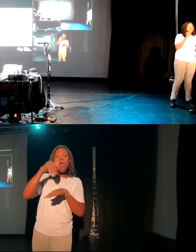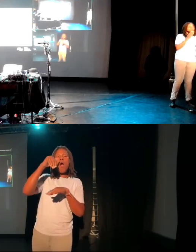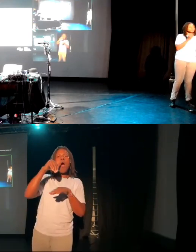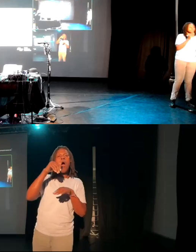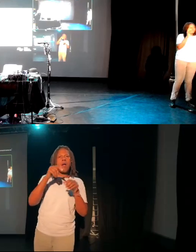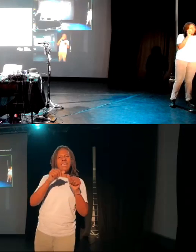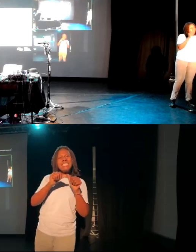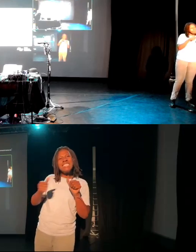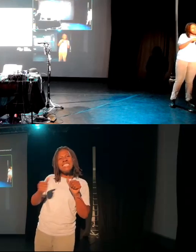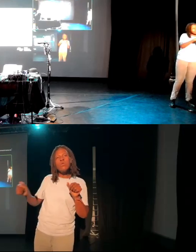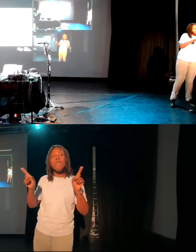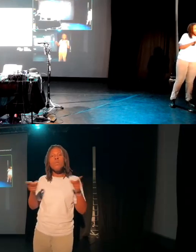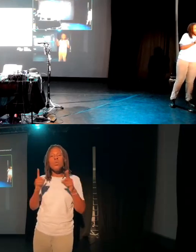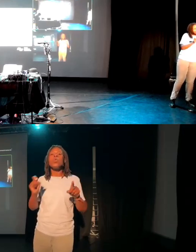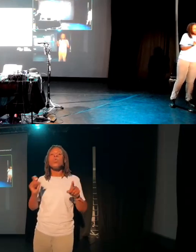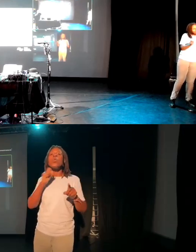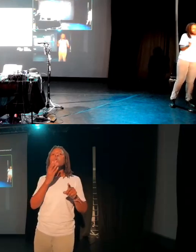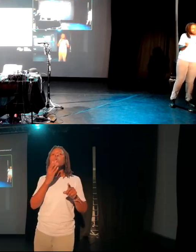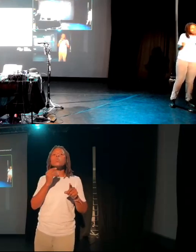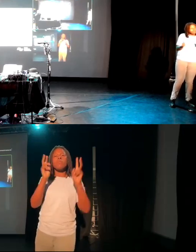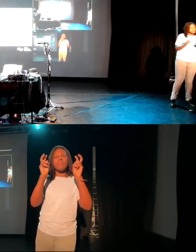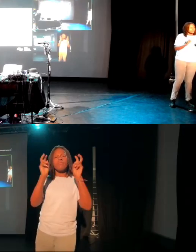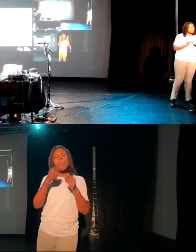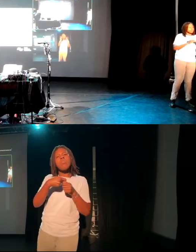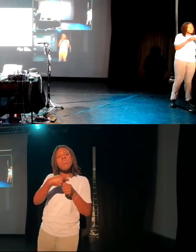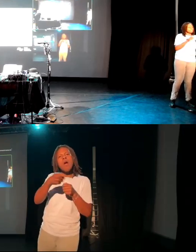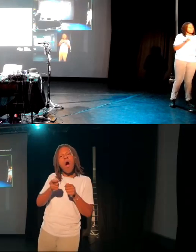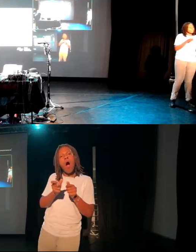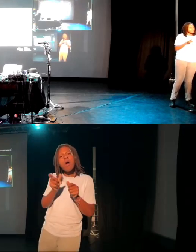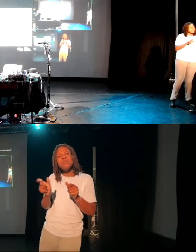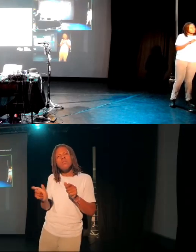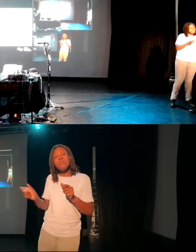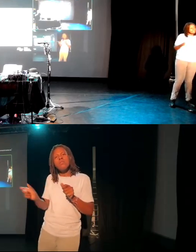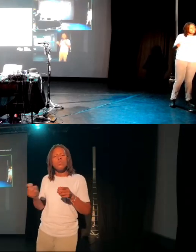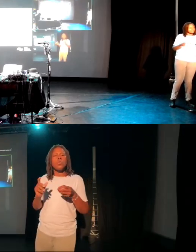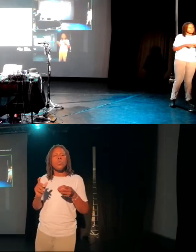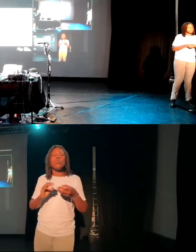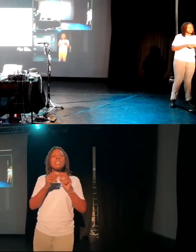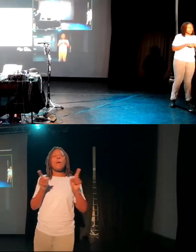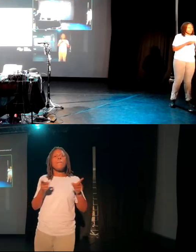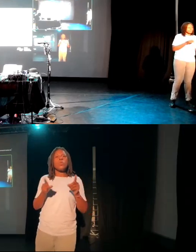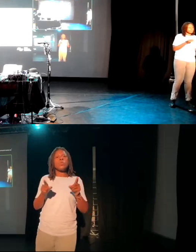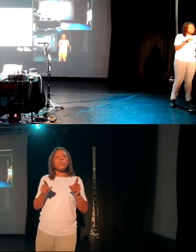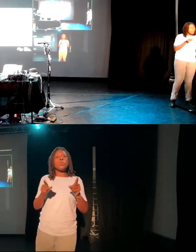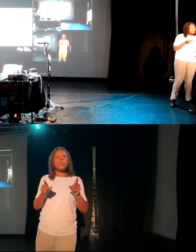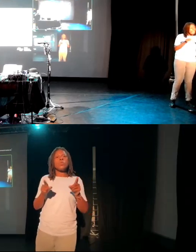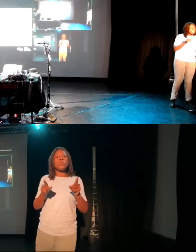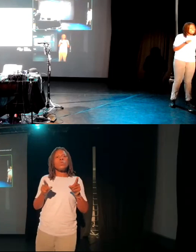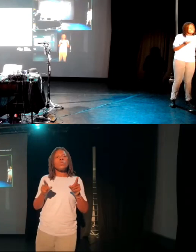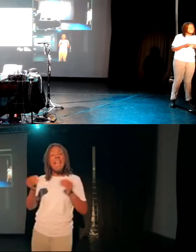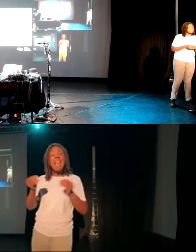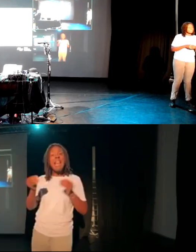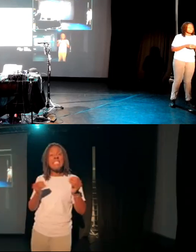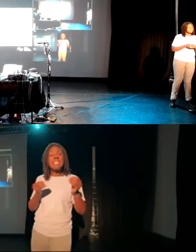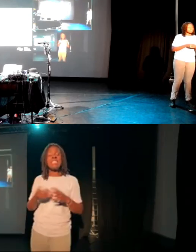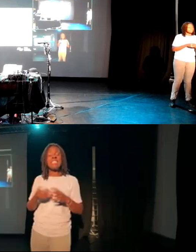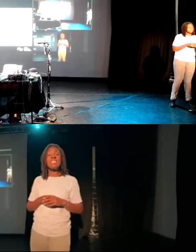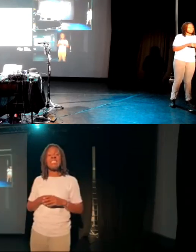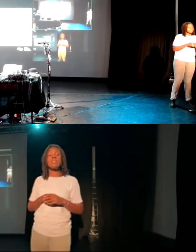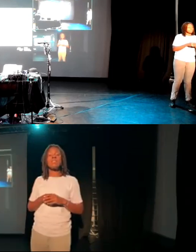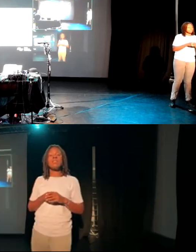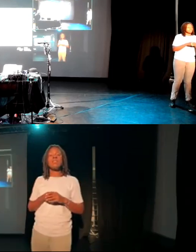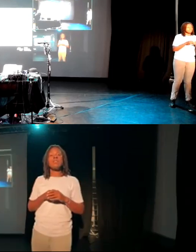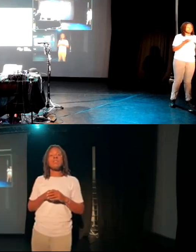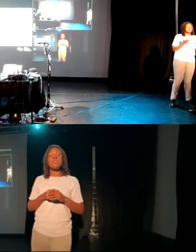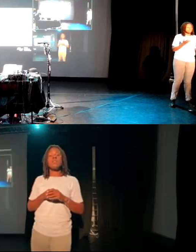create whole pieces of music. But it's open ended so we can do whatever we want with this. And it's really lovely to bring this to the room because I know there will be